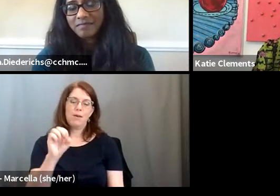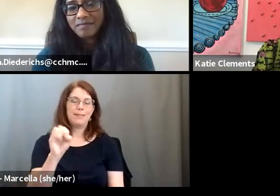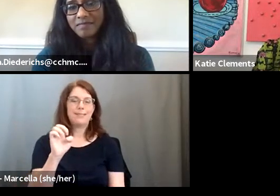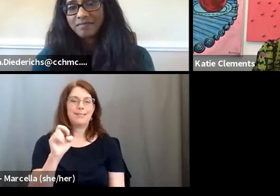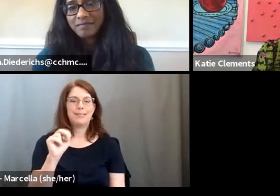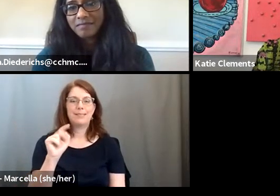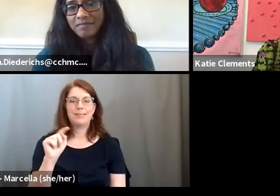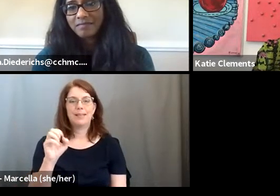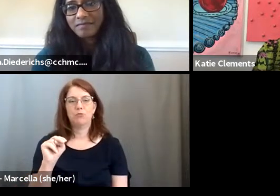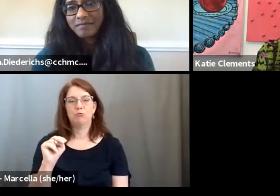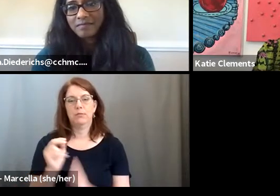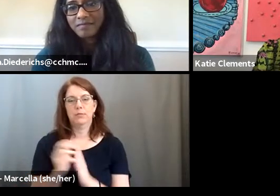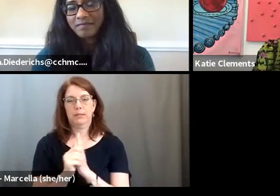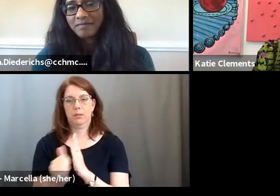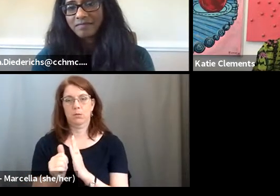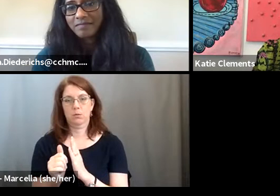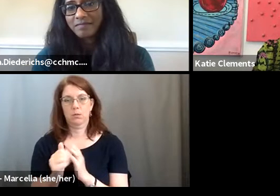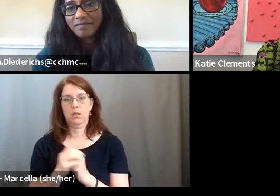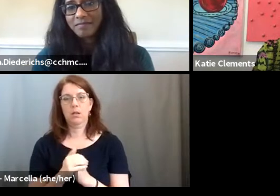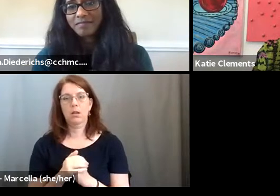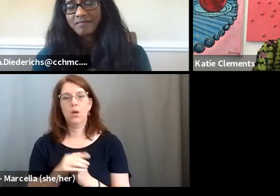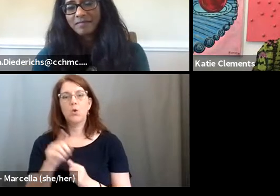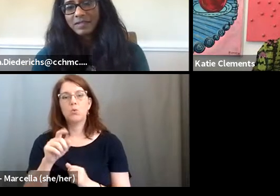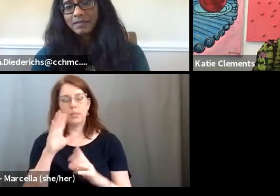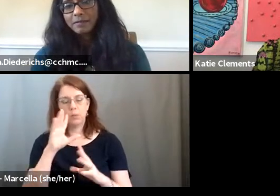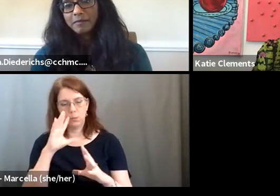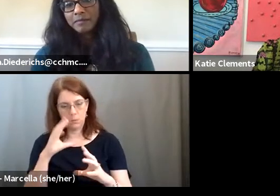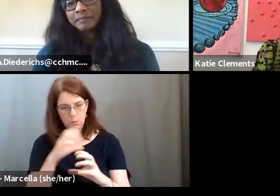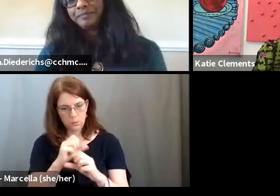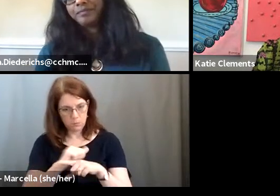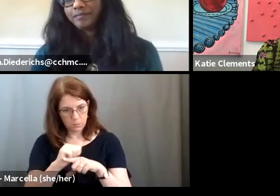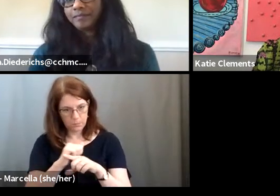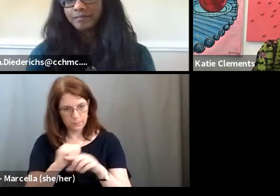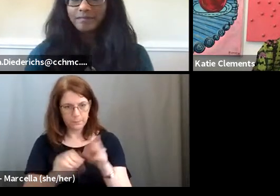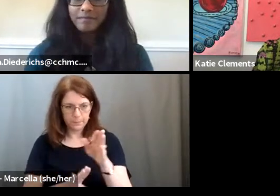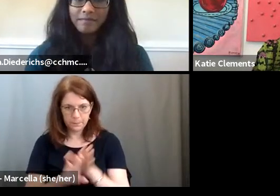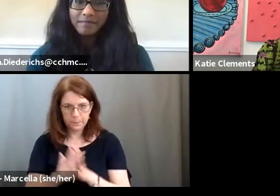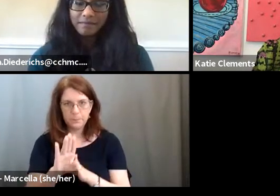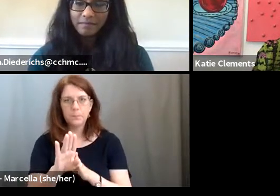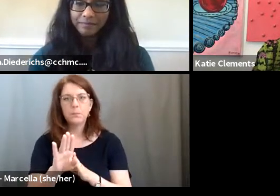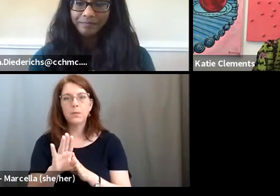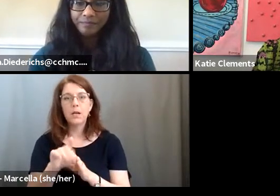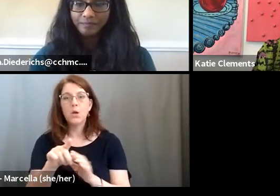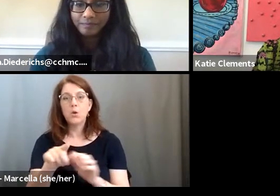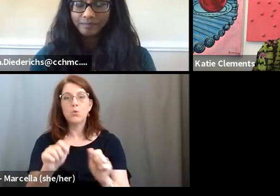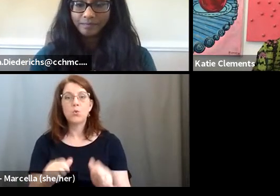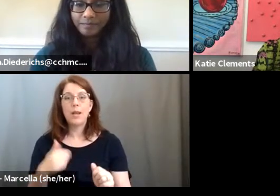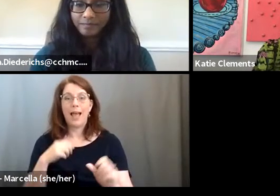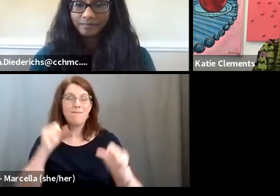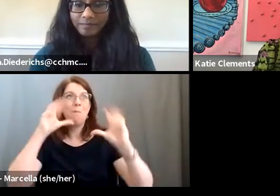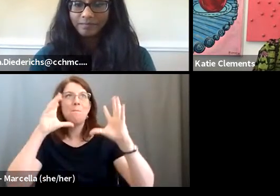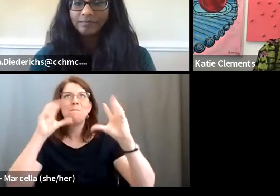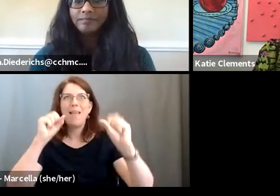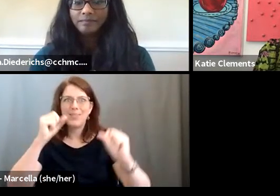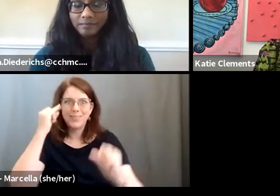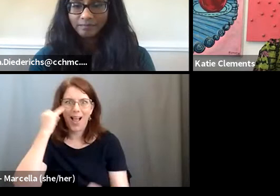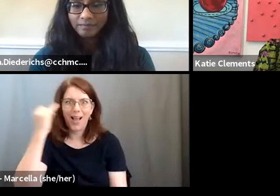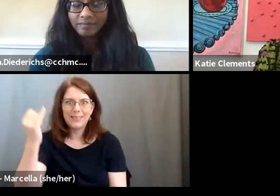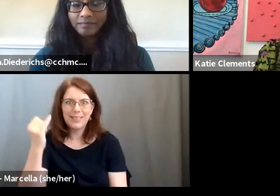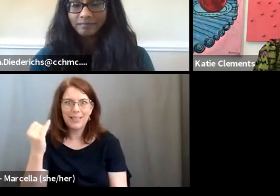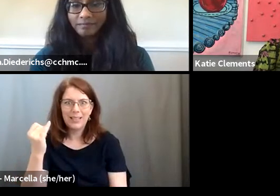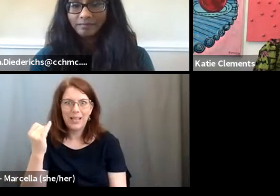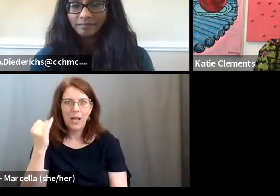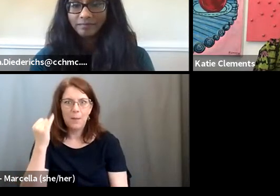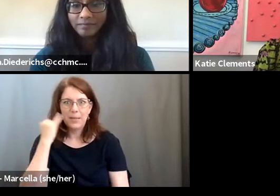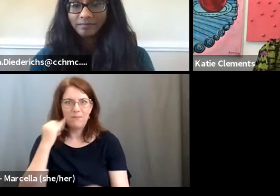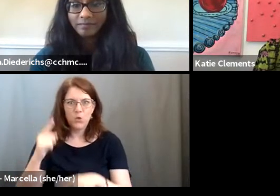important things that you need to hone, continue to grow because you could have an amazing idea. And if